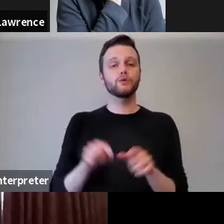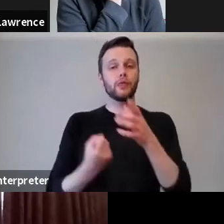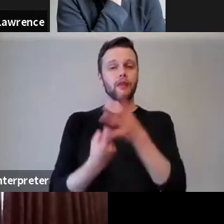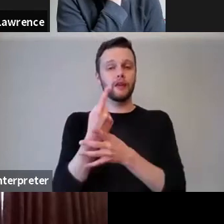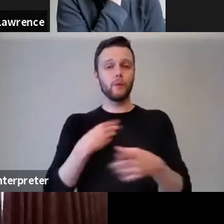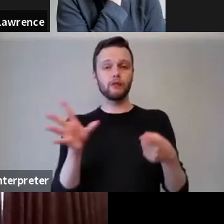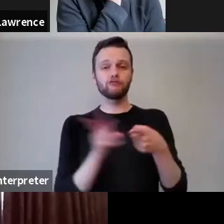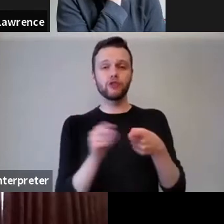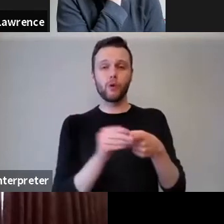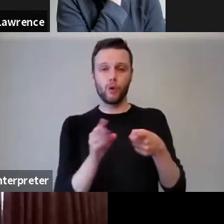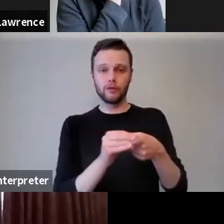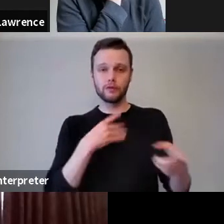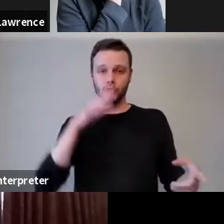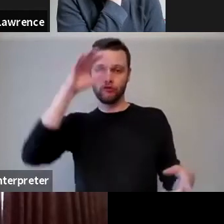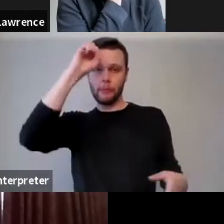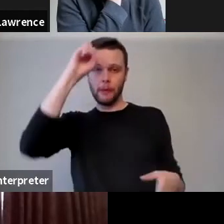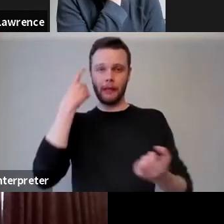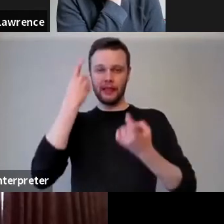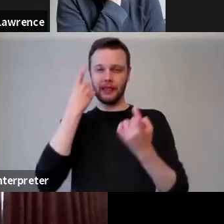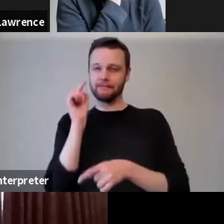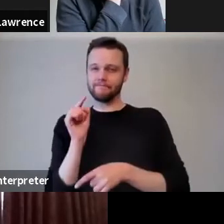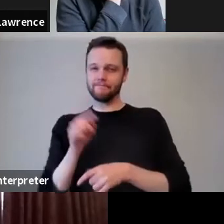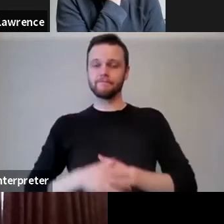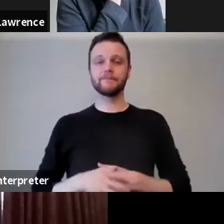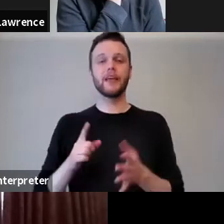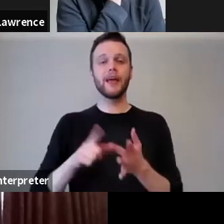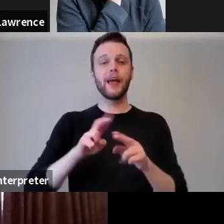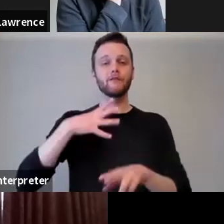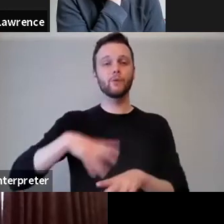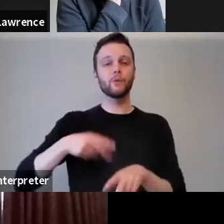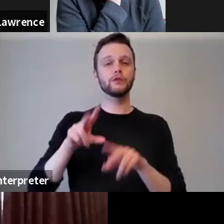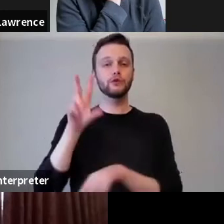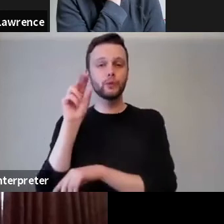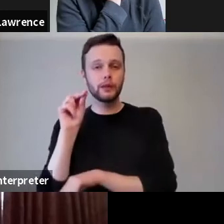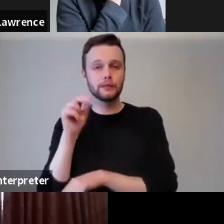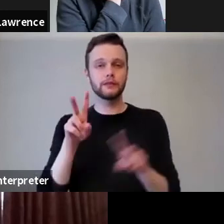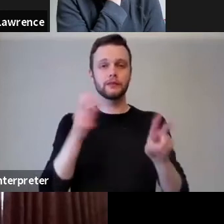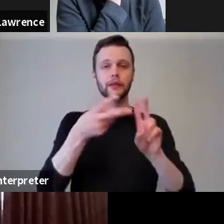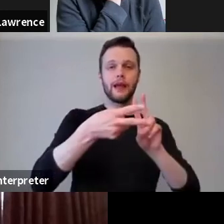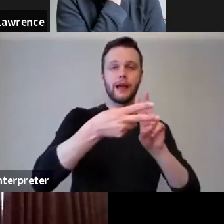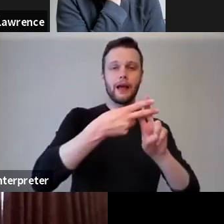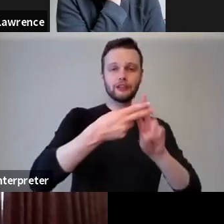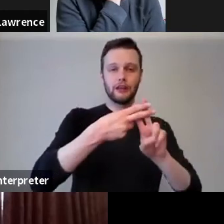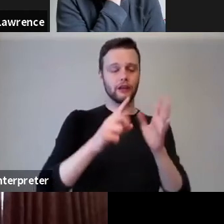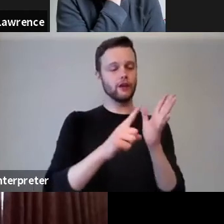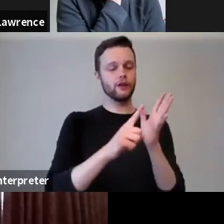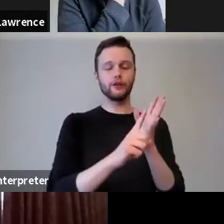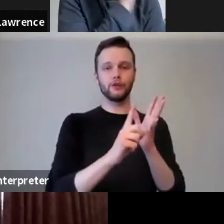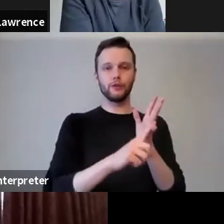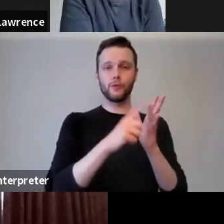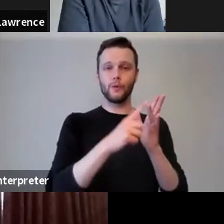account in asking and answering questions. If you want to tweet, use the hashtag UOECultureConversations